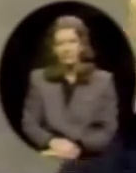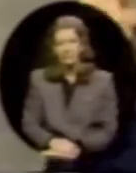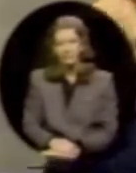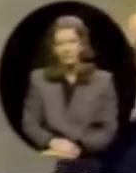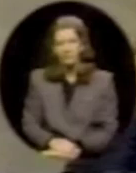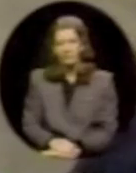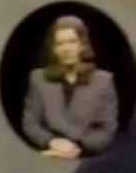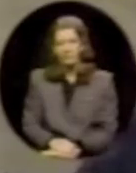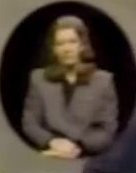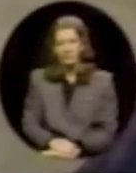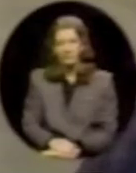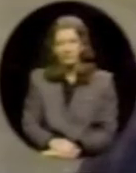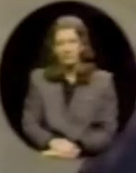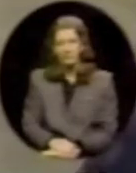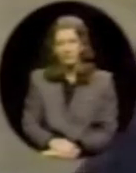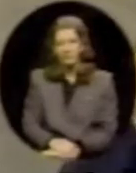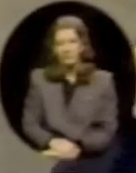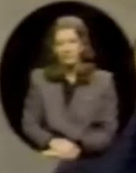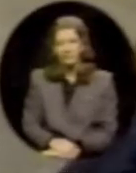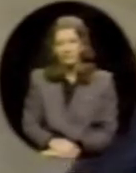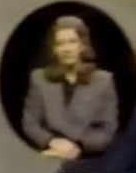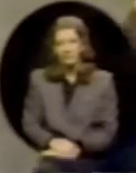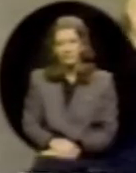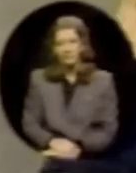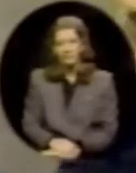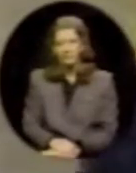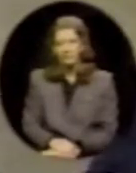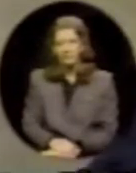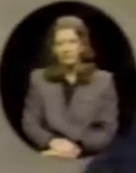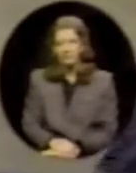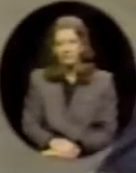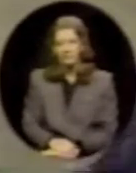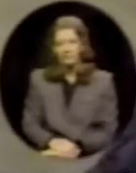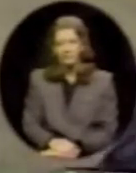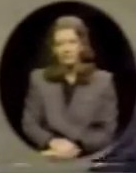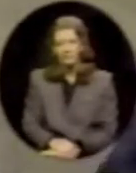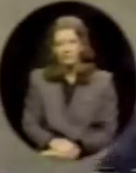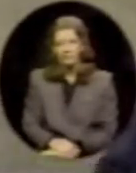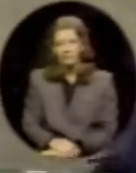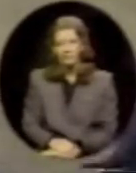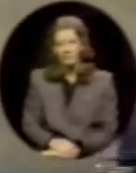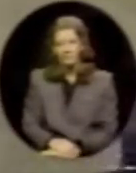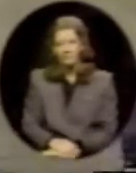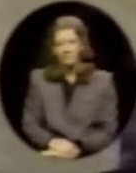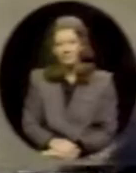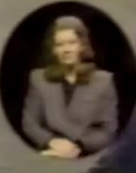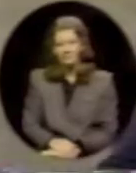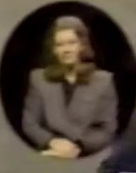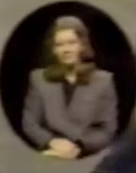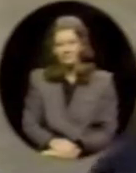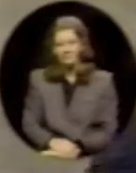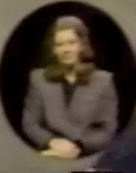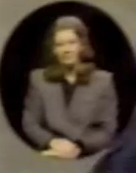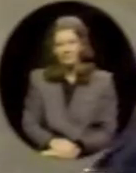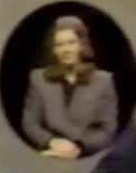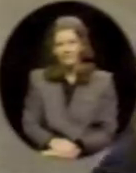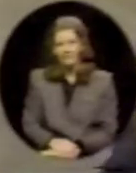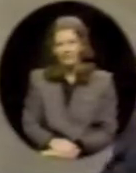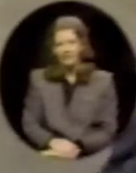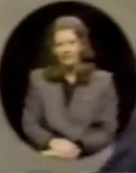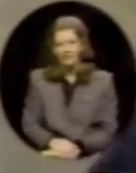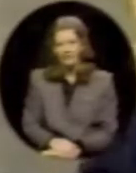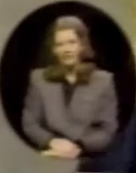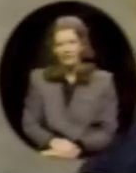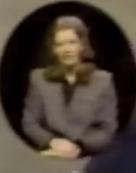and so forth. And really, having been president for only 24 hours, I think I would rather wait until I have the opportunity to